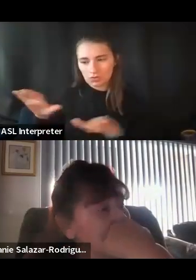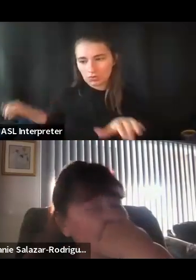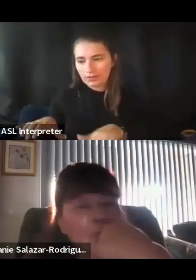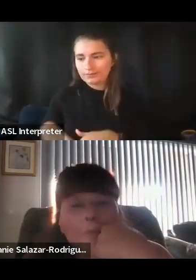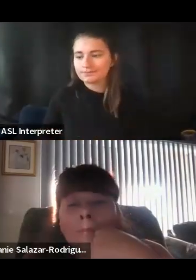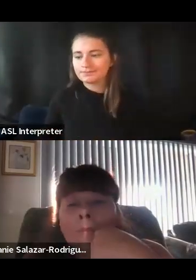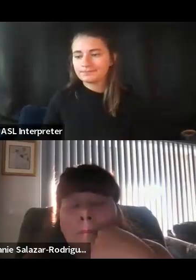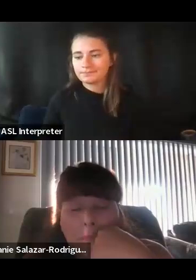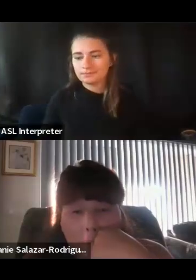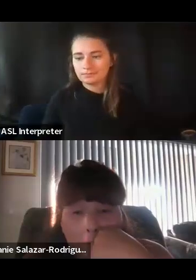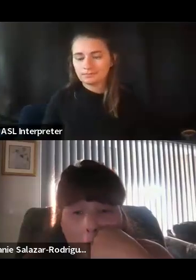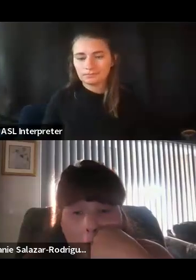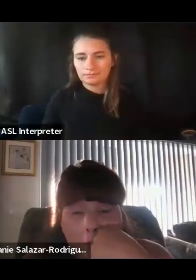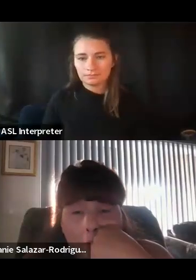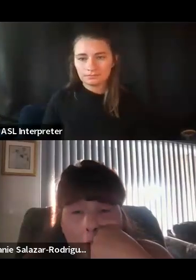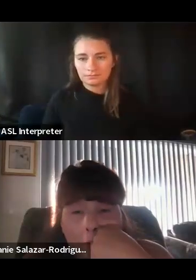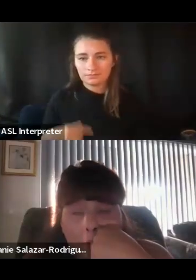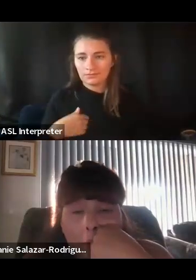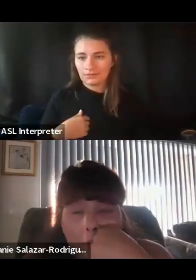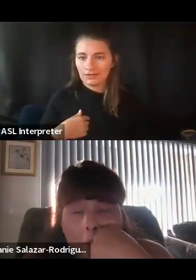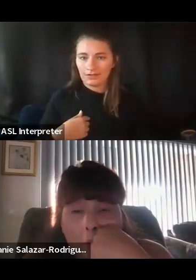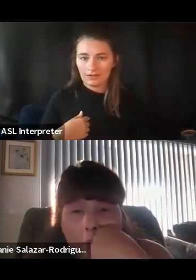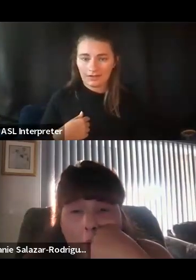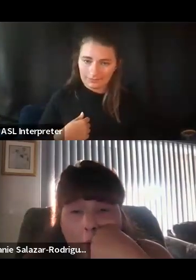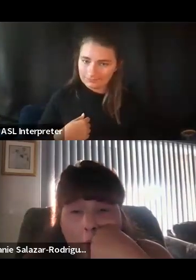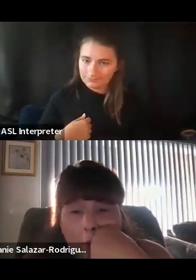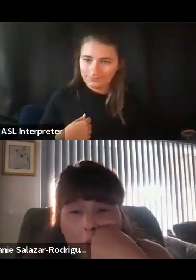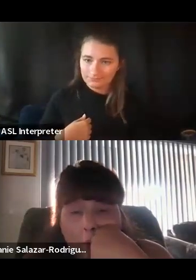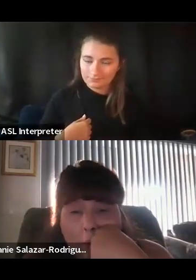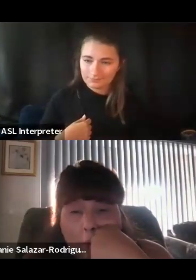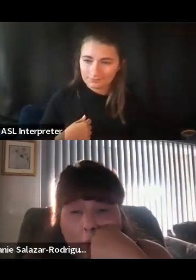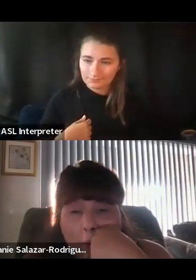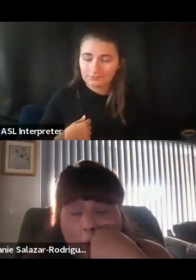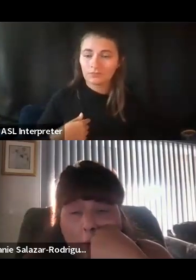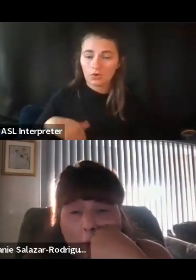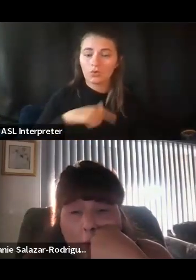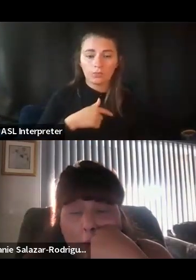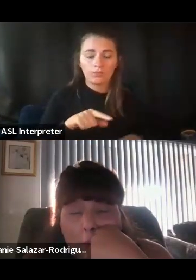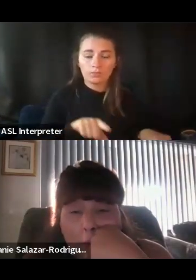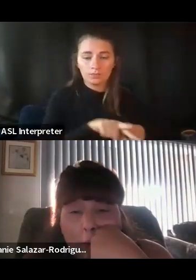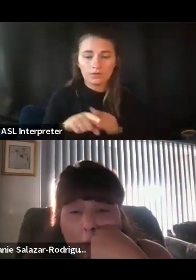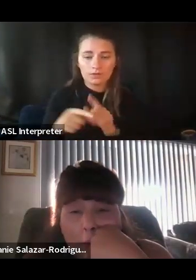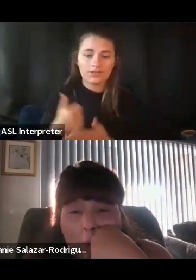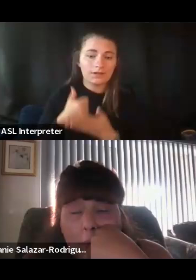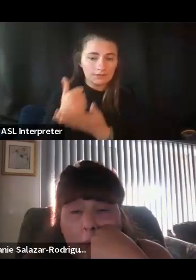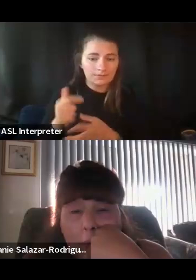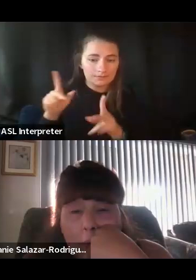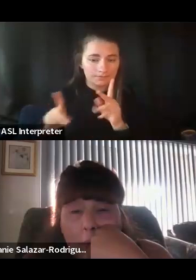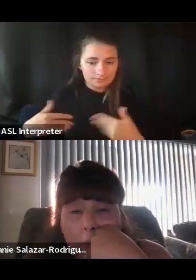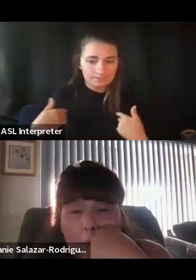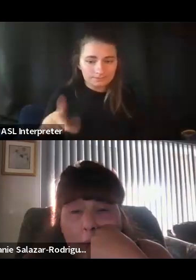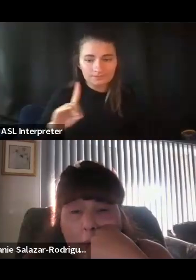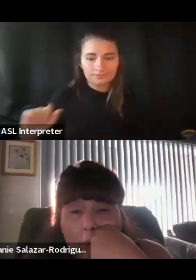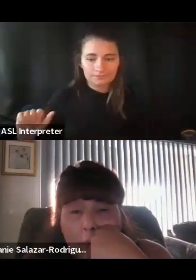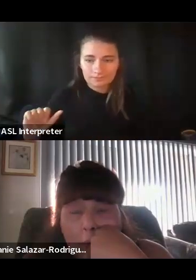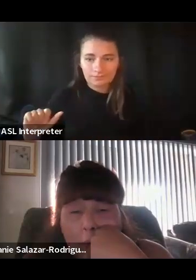represent El Grupo Vida. We also help people with disabilities in the